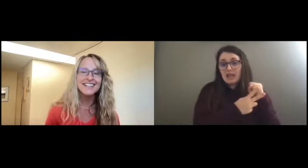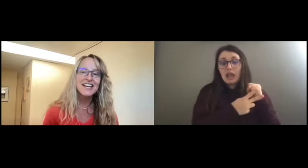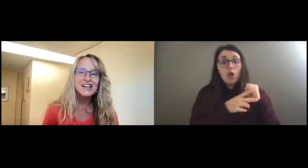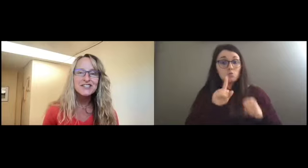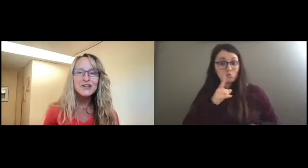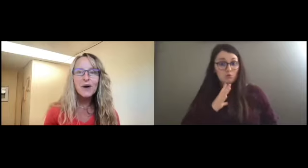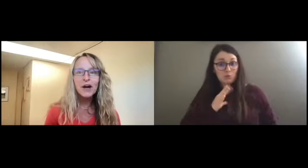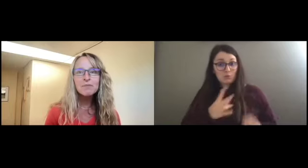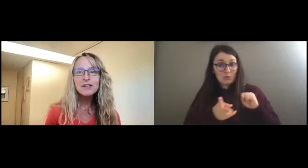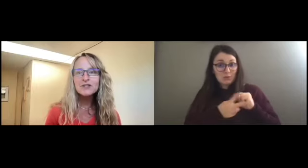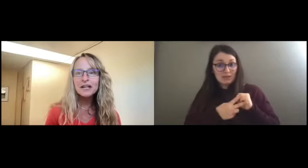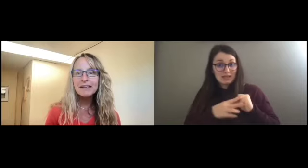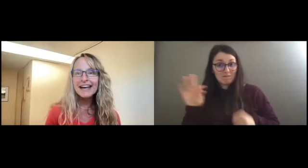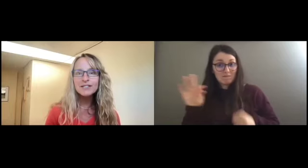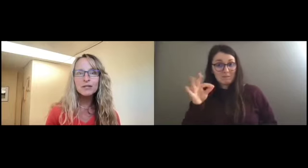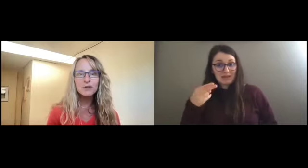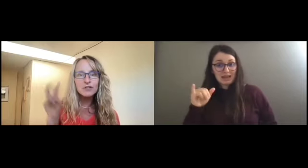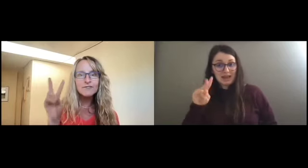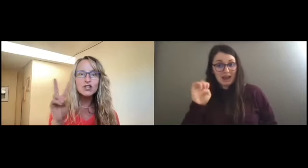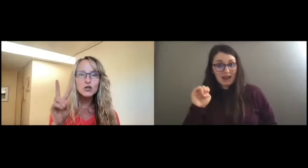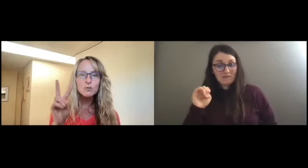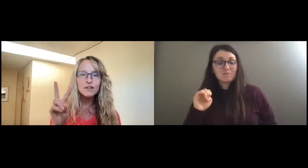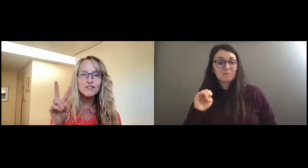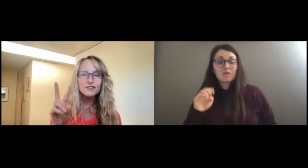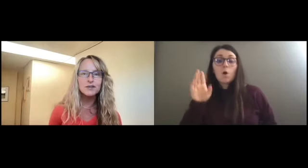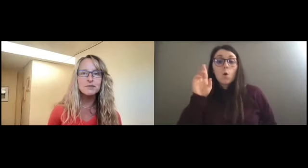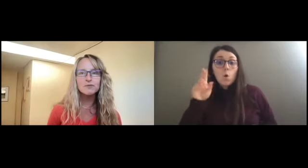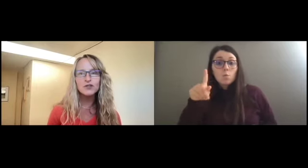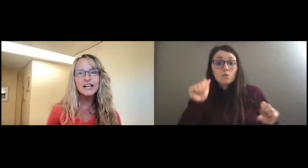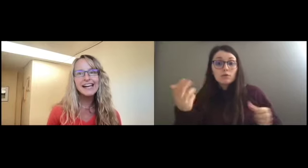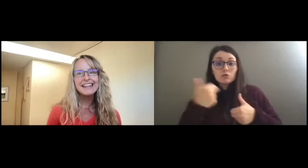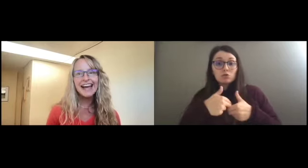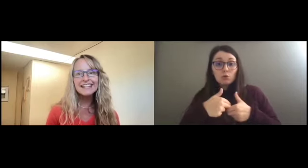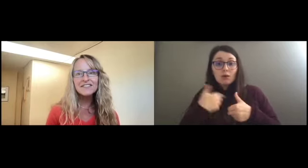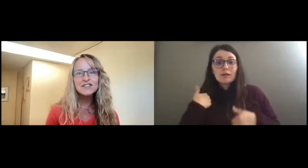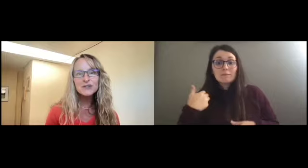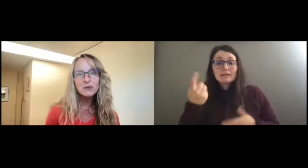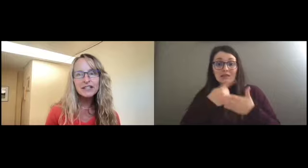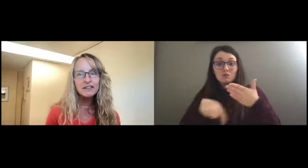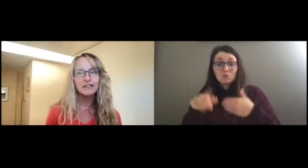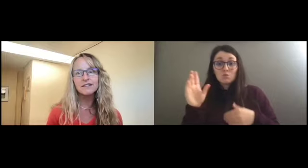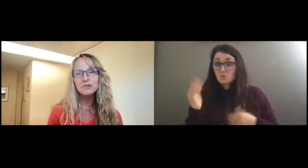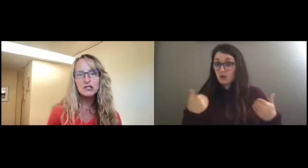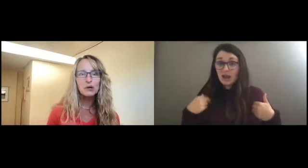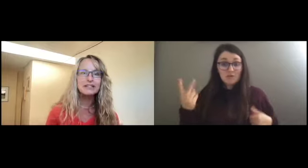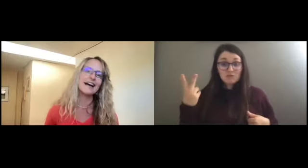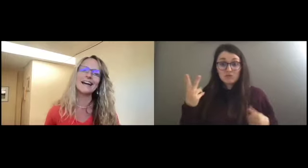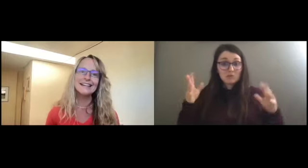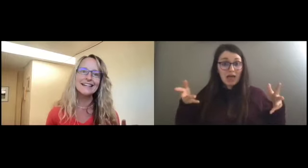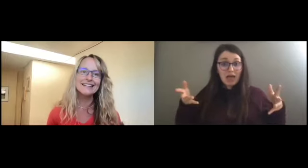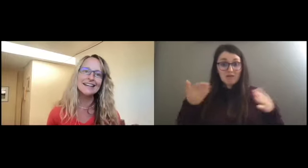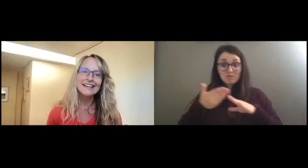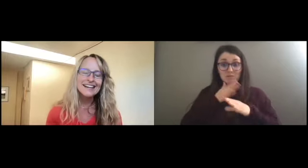love it. So I hope you can join me next week. We only have two more field trips before the end of the school year. I'm so